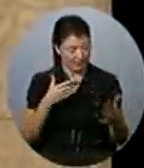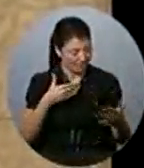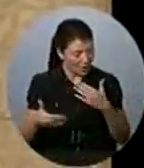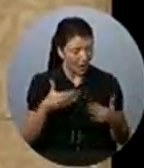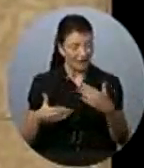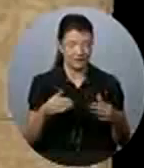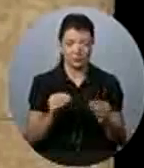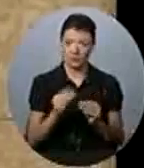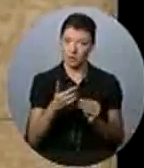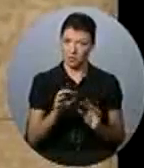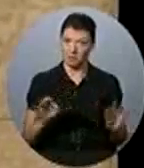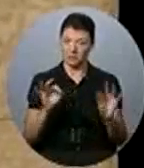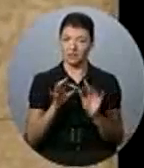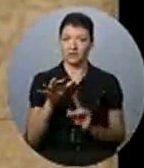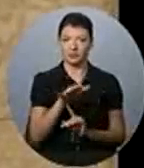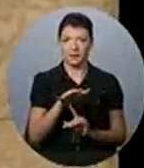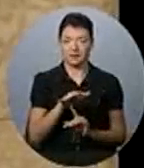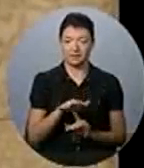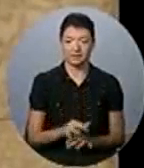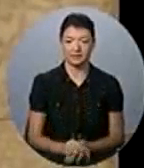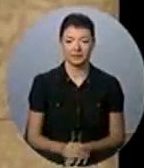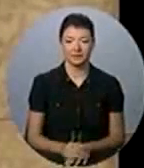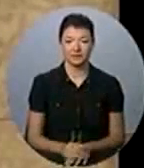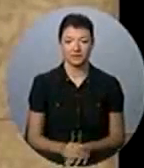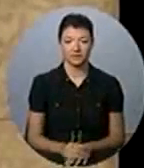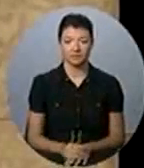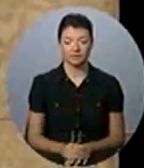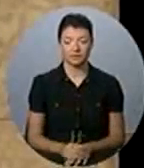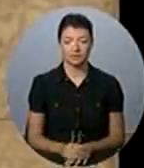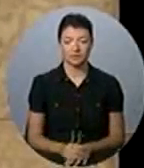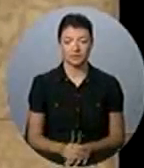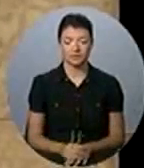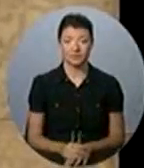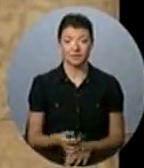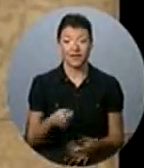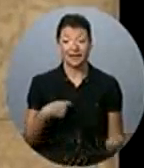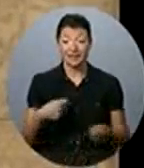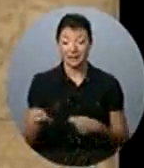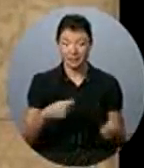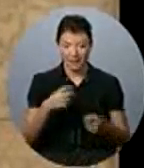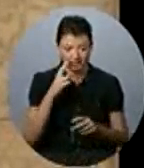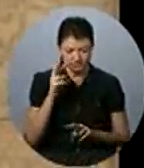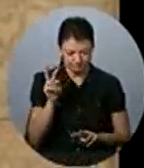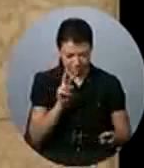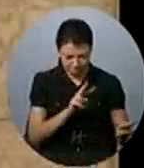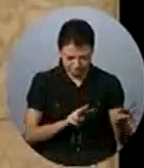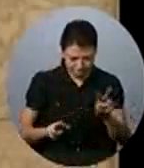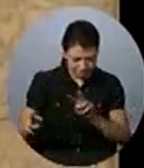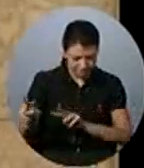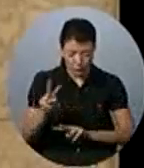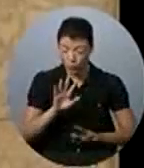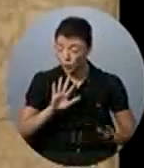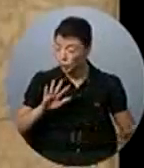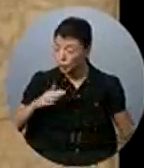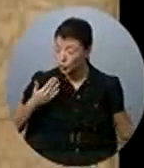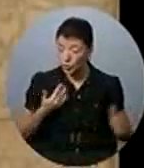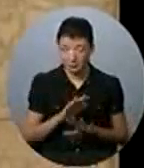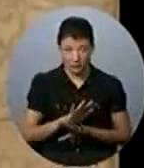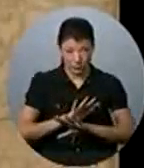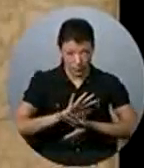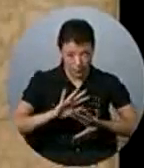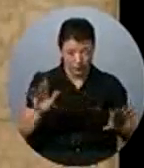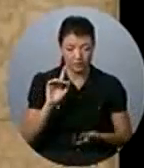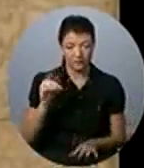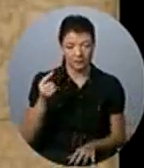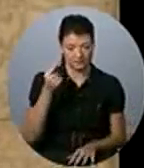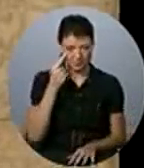we will be taking a close look at all of our spending over the next year. And the results of our Deficit Reduction Action Plan